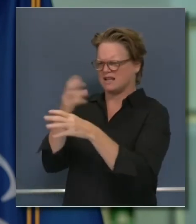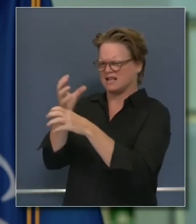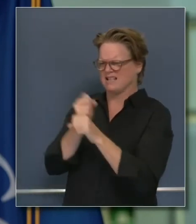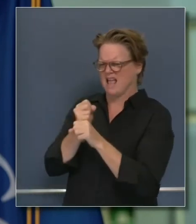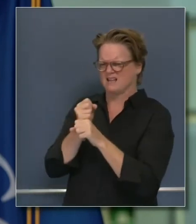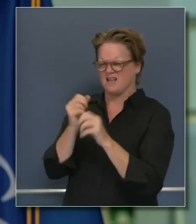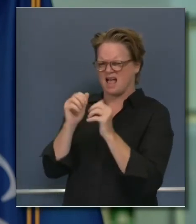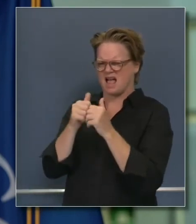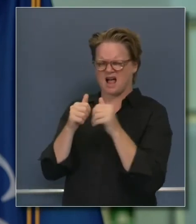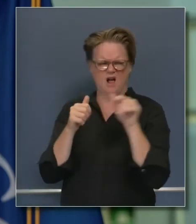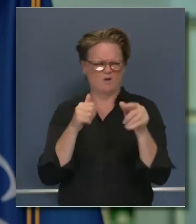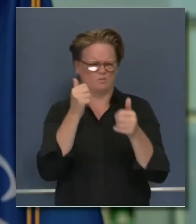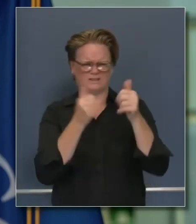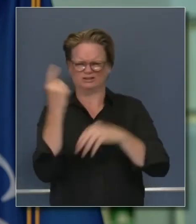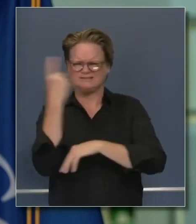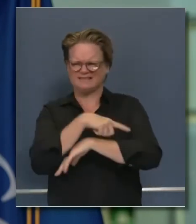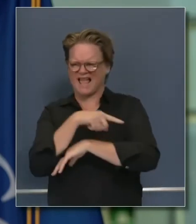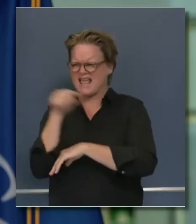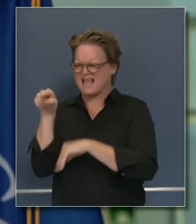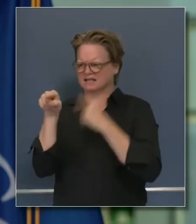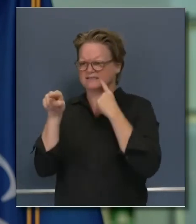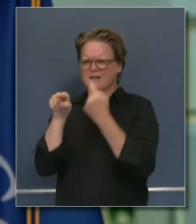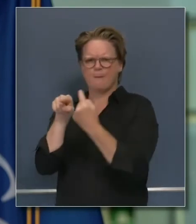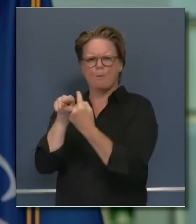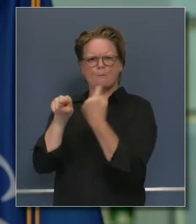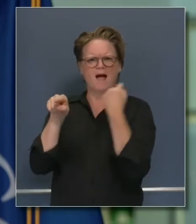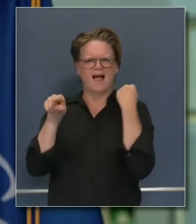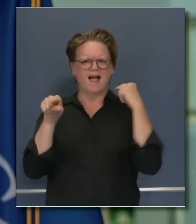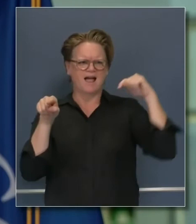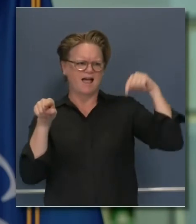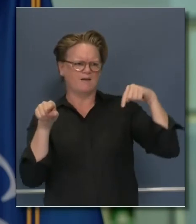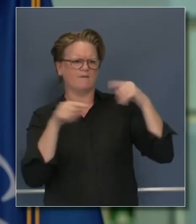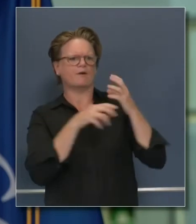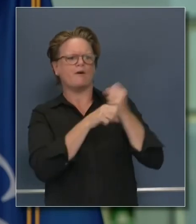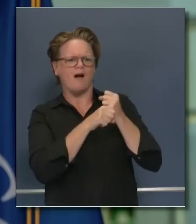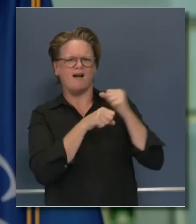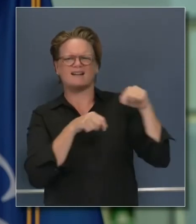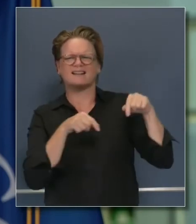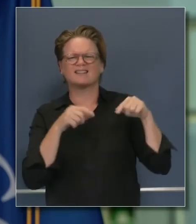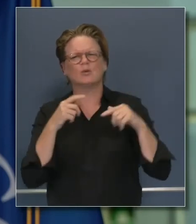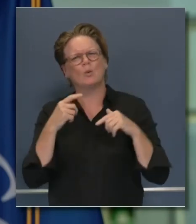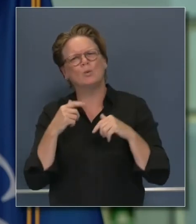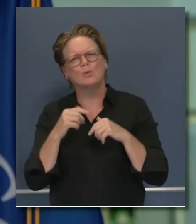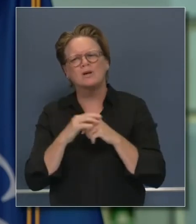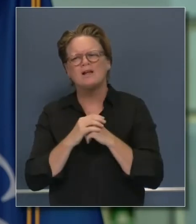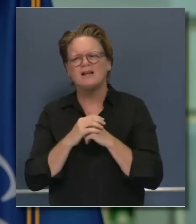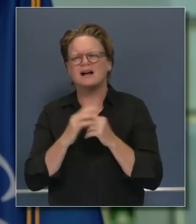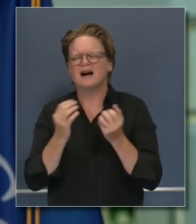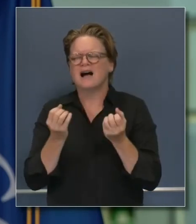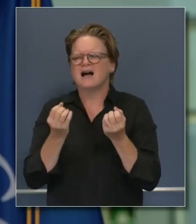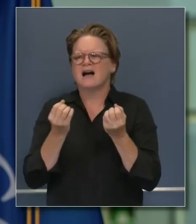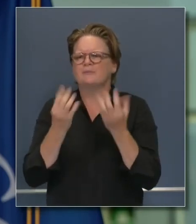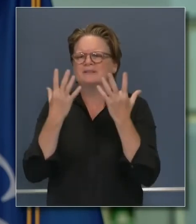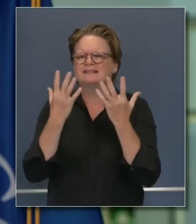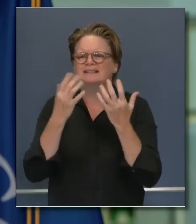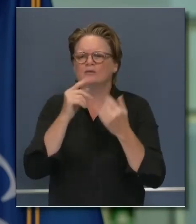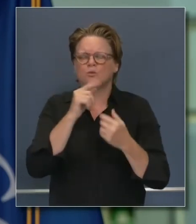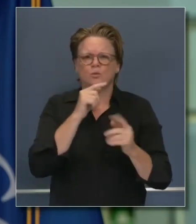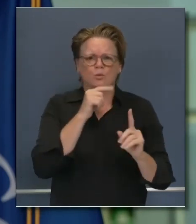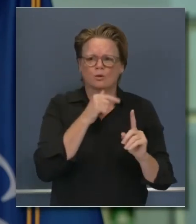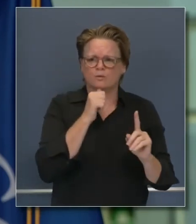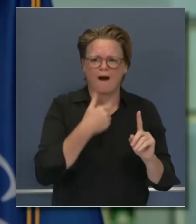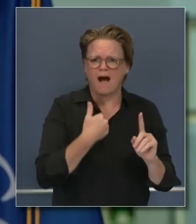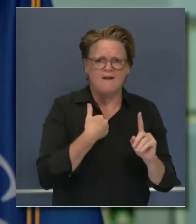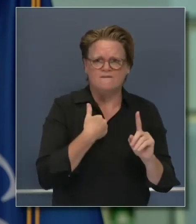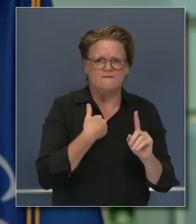all of our calculations, whether it's test positivity, case rates per 100,000, around that detail. So, you